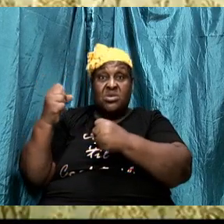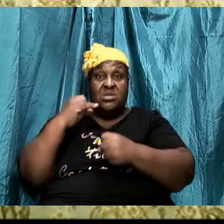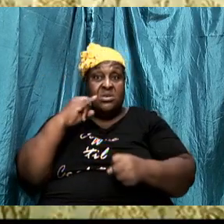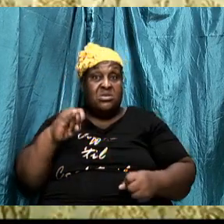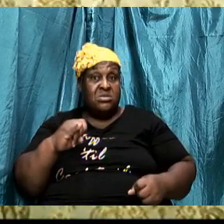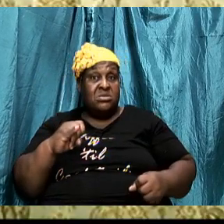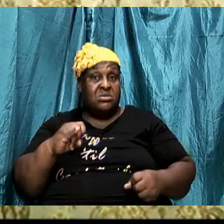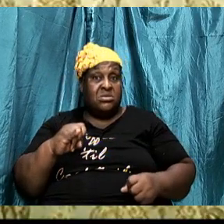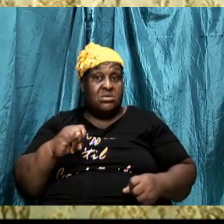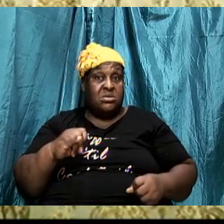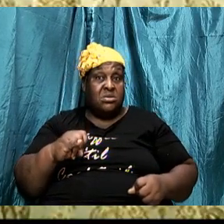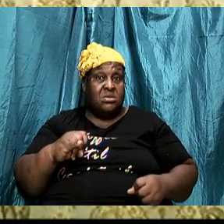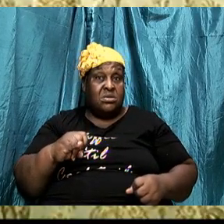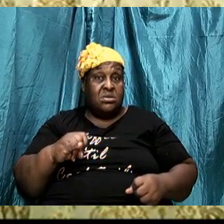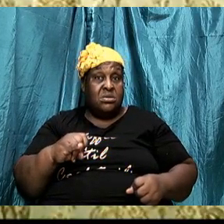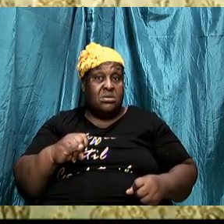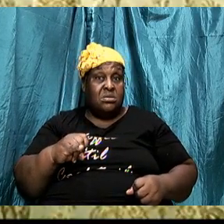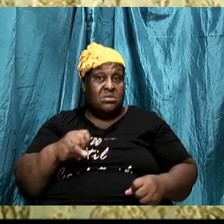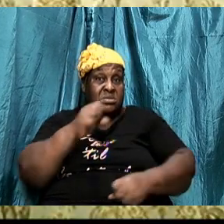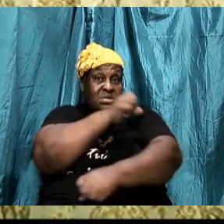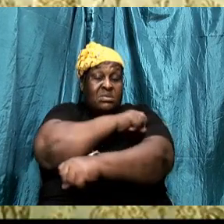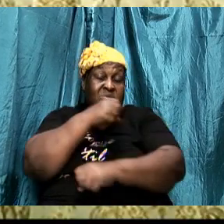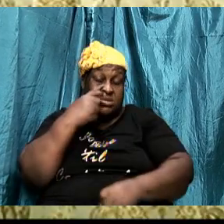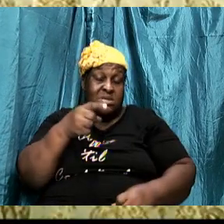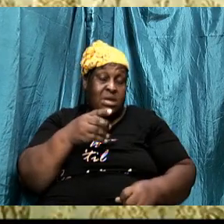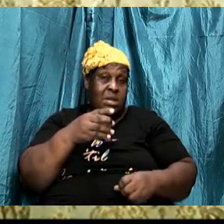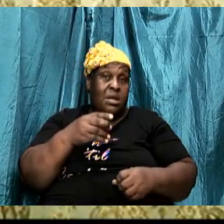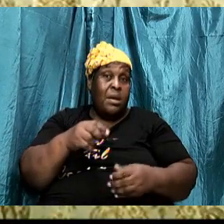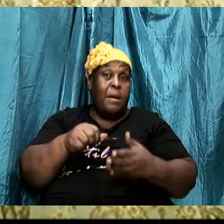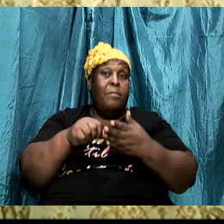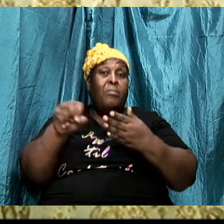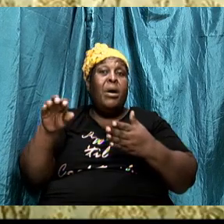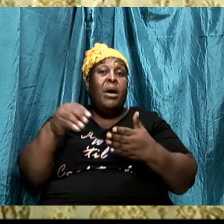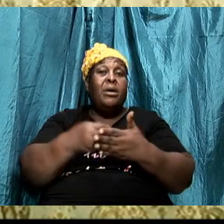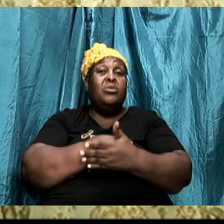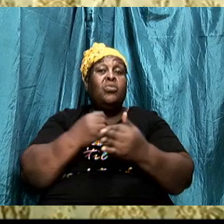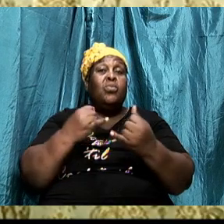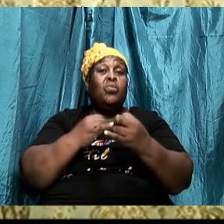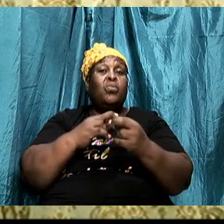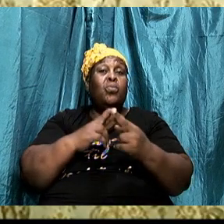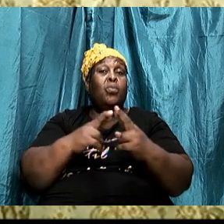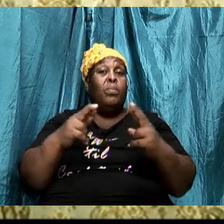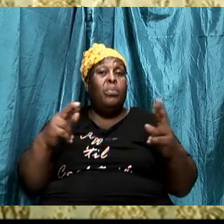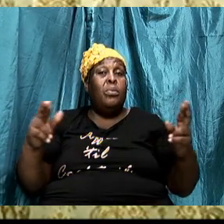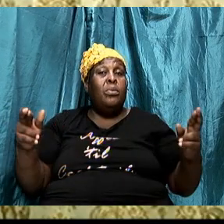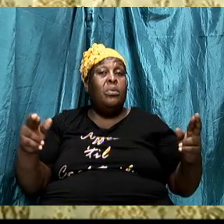shake off. But there came a time when Samson poured out his heart